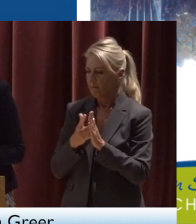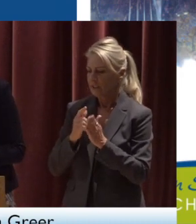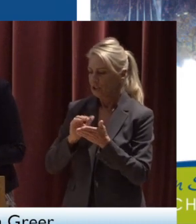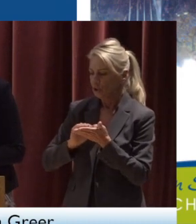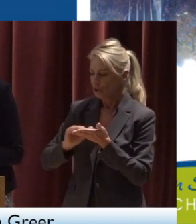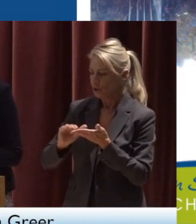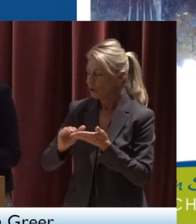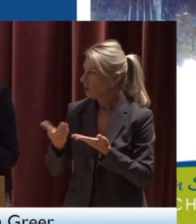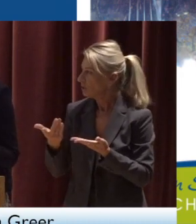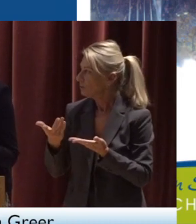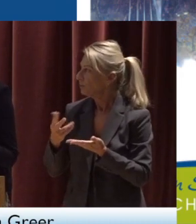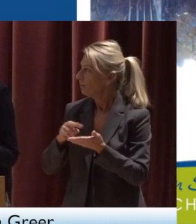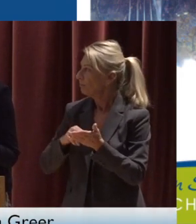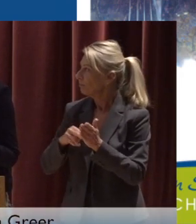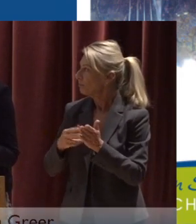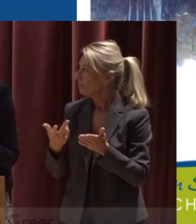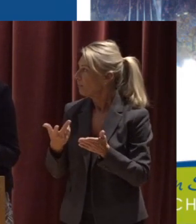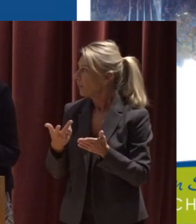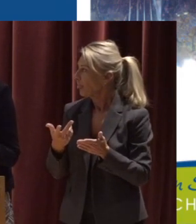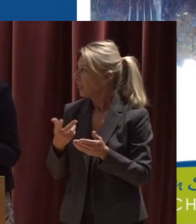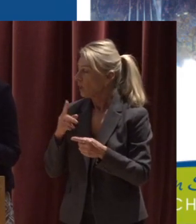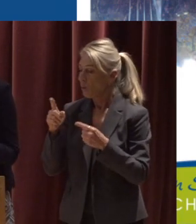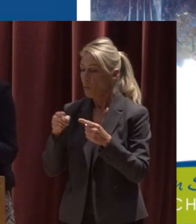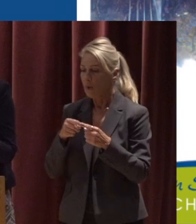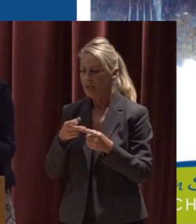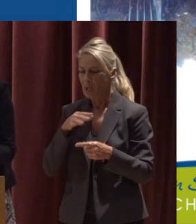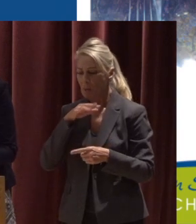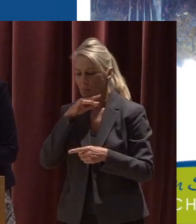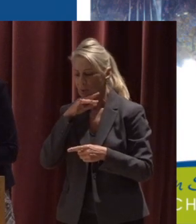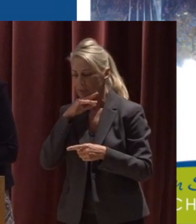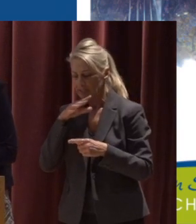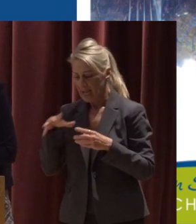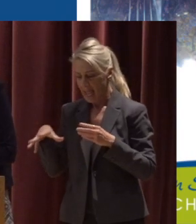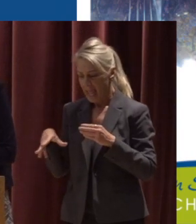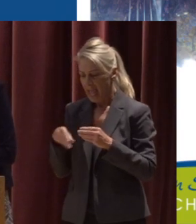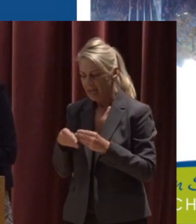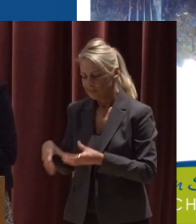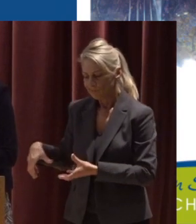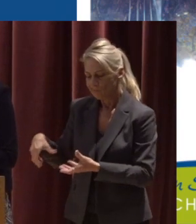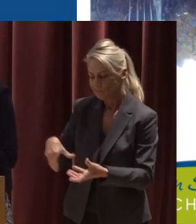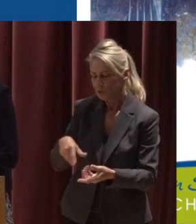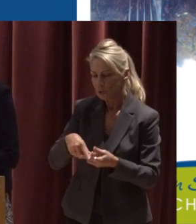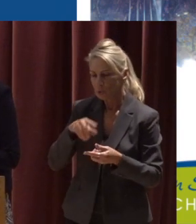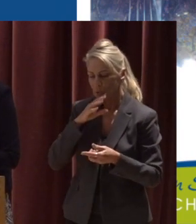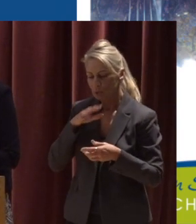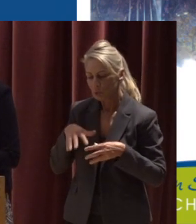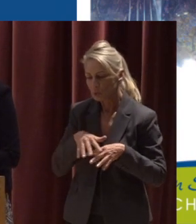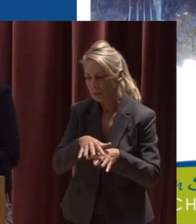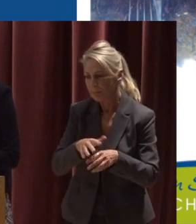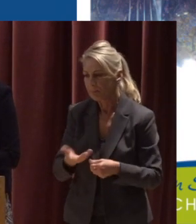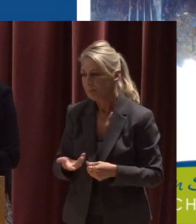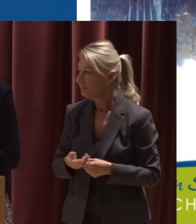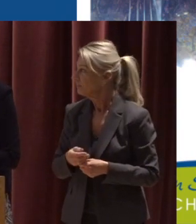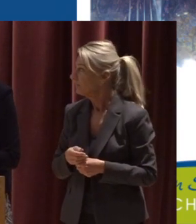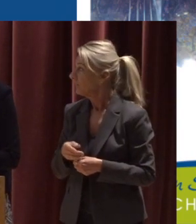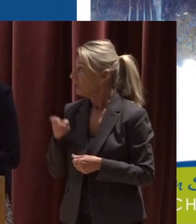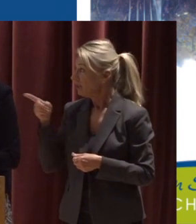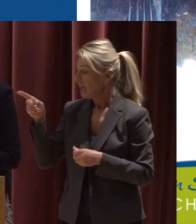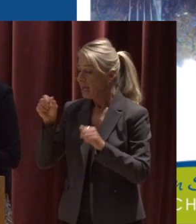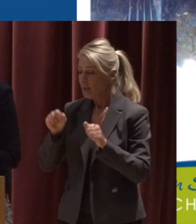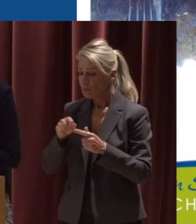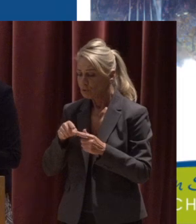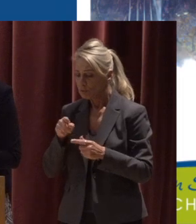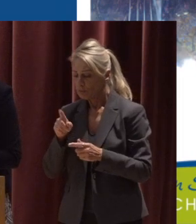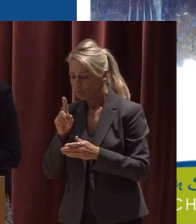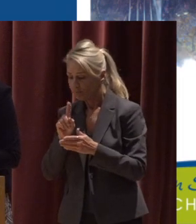earlier Which is when a pollutant is being added to the stream system Stream crew interns are able to